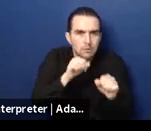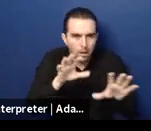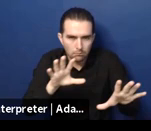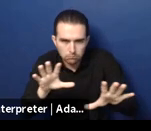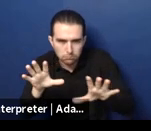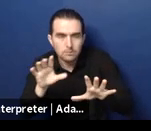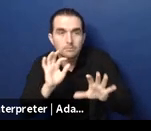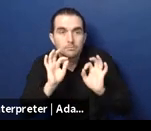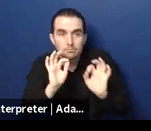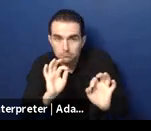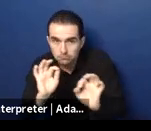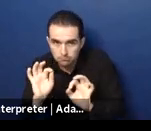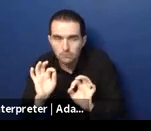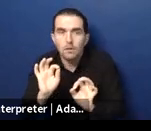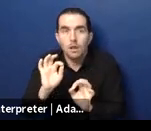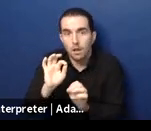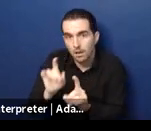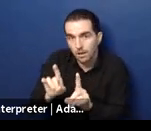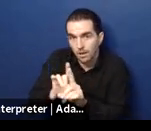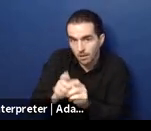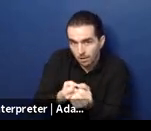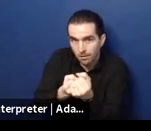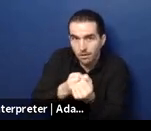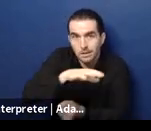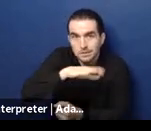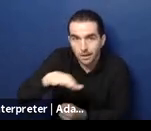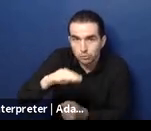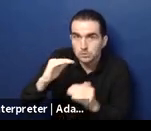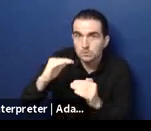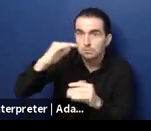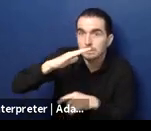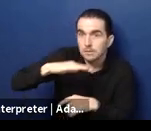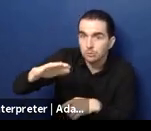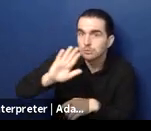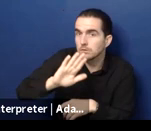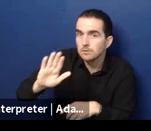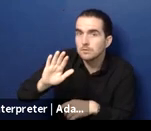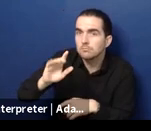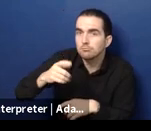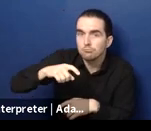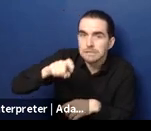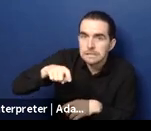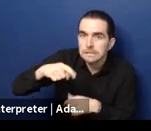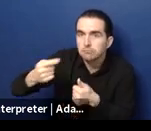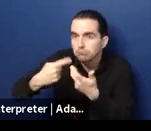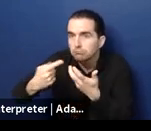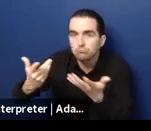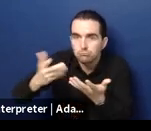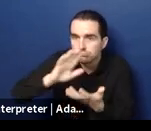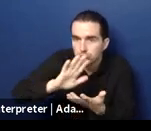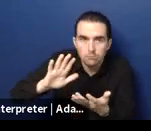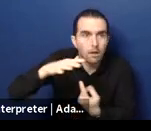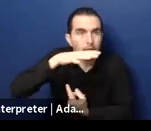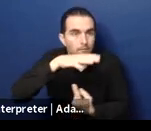brought together various streams of services, both for cash and non-cash benefits. We've seen Armenia